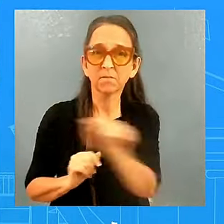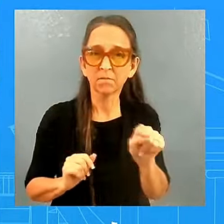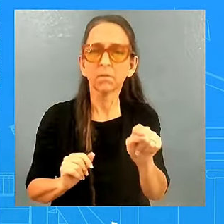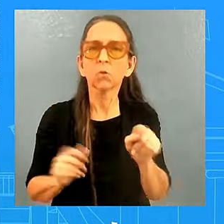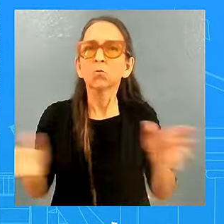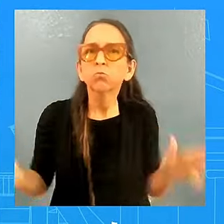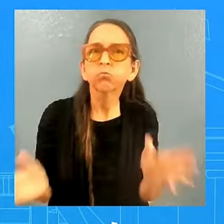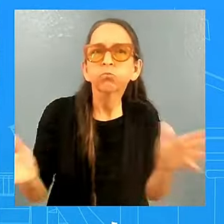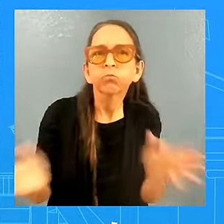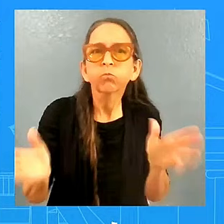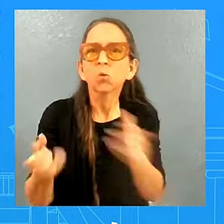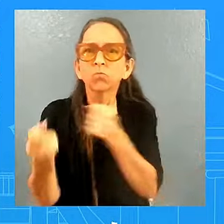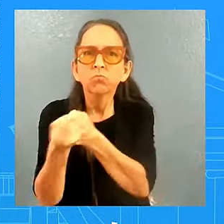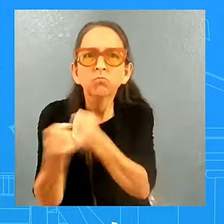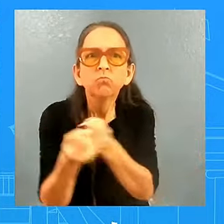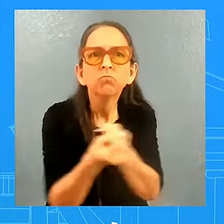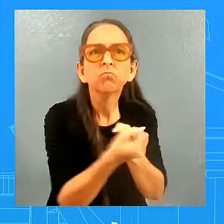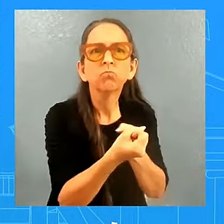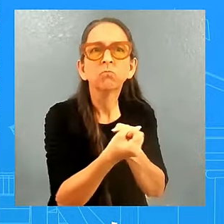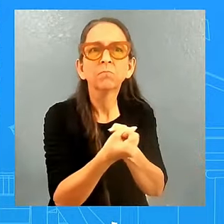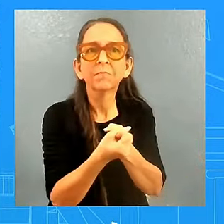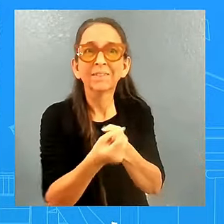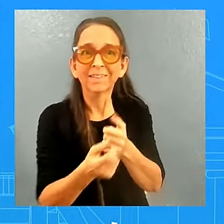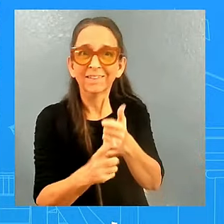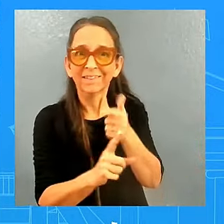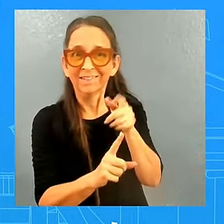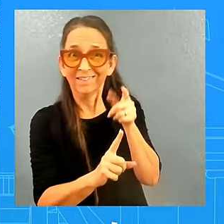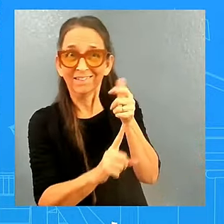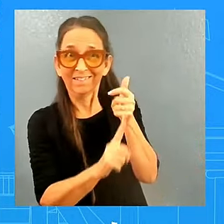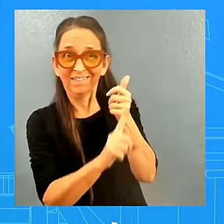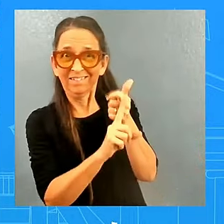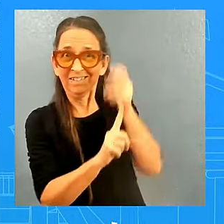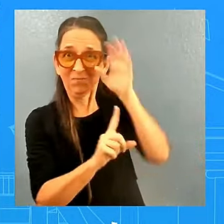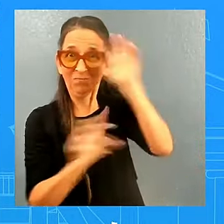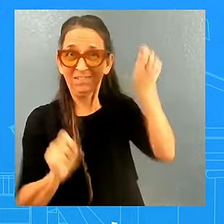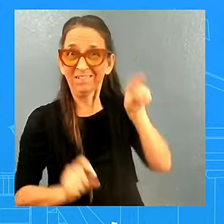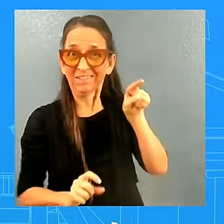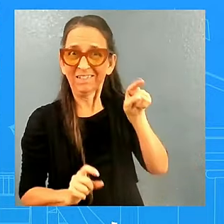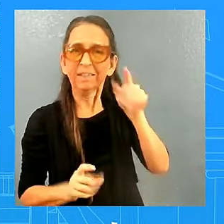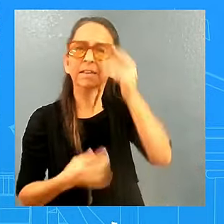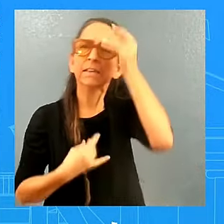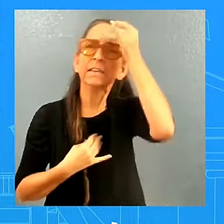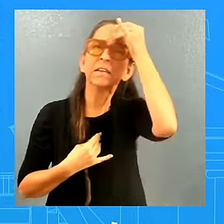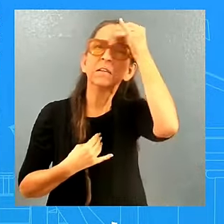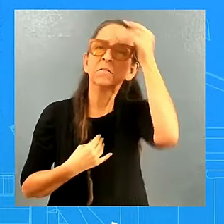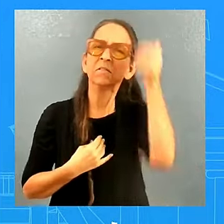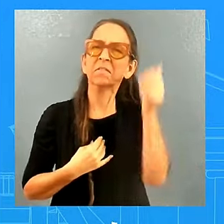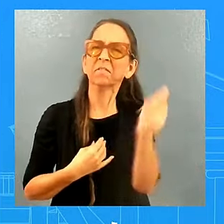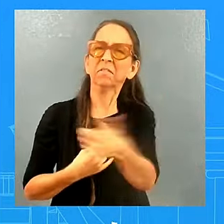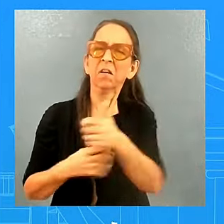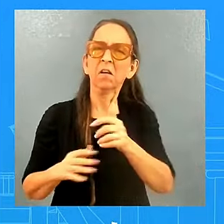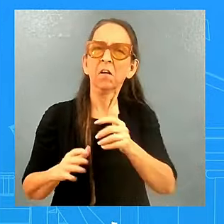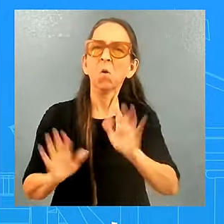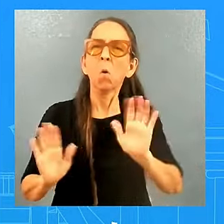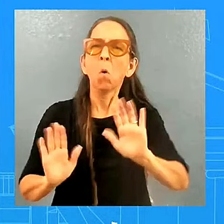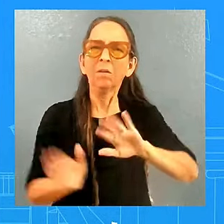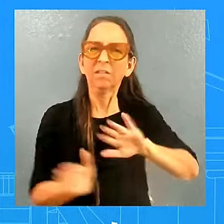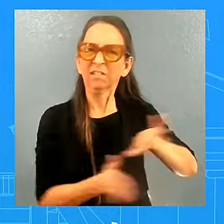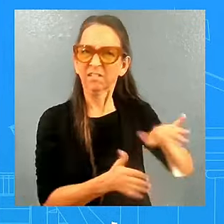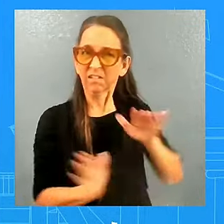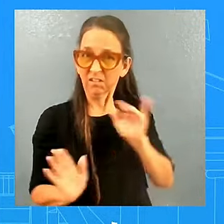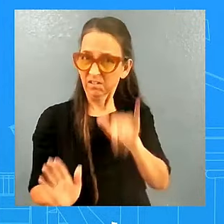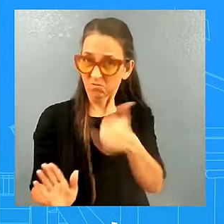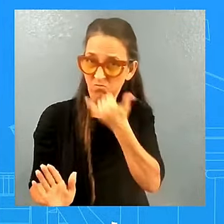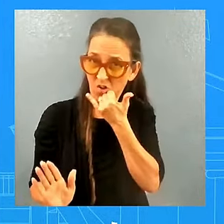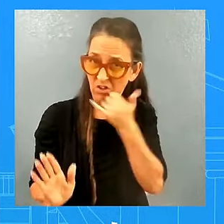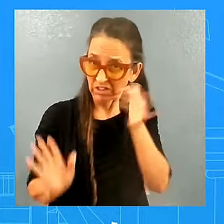the president and not to consider their own ambitions. Was that the wrong call? I'm not going to get into conversations. I'm not